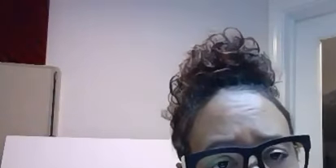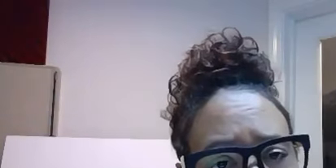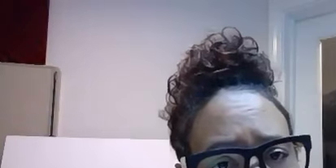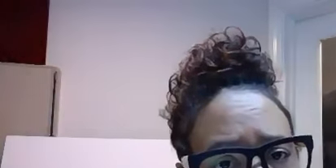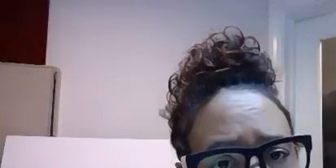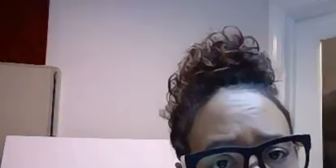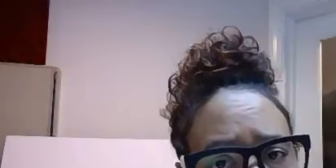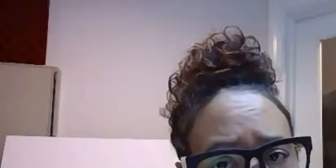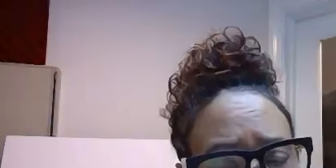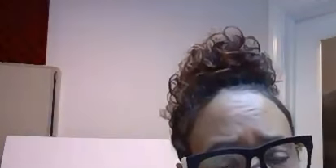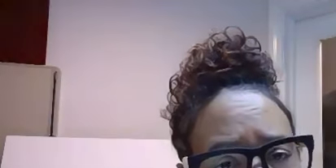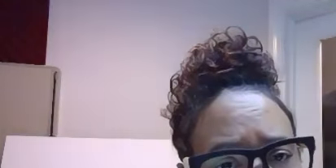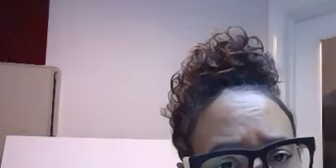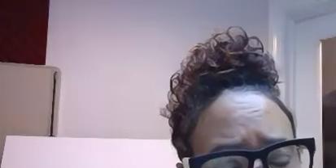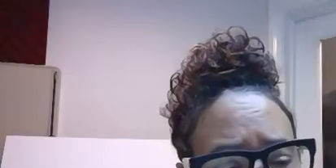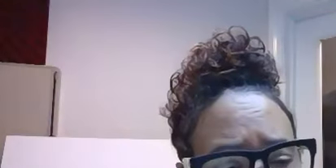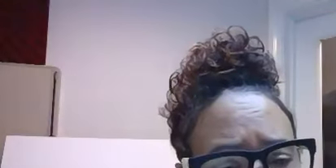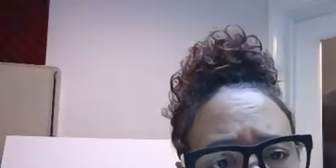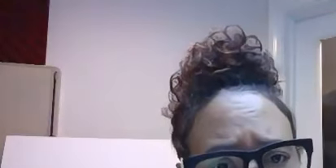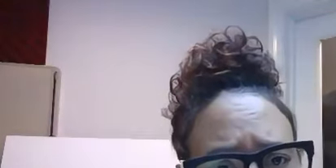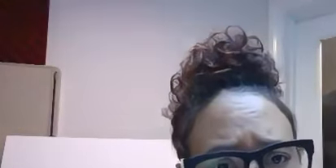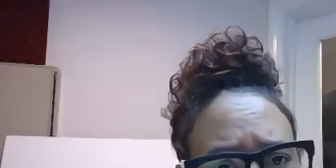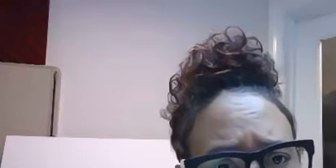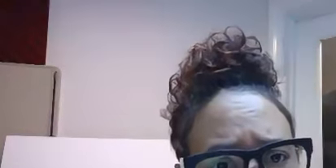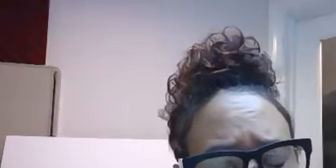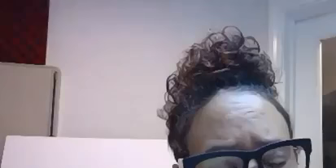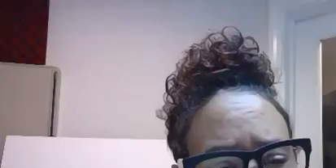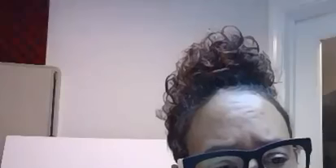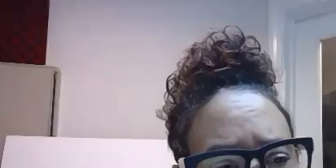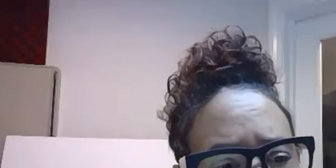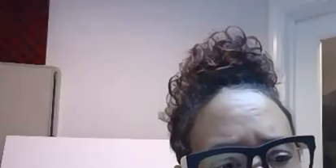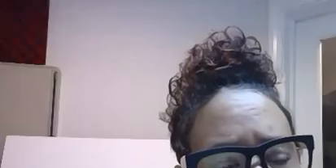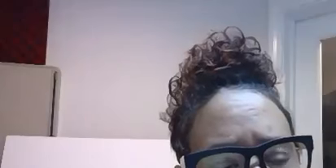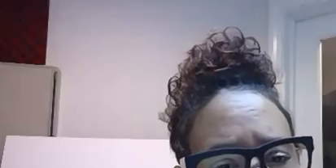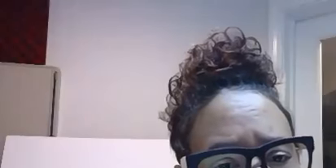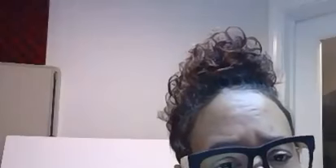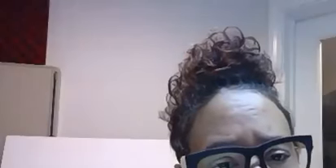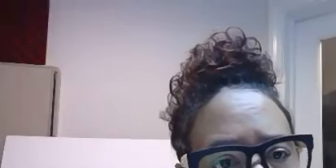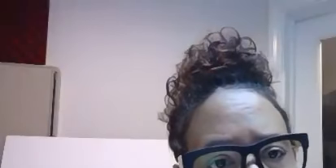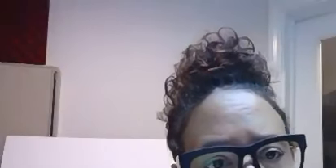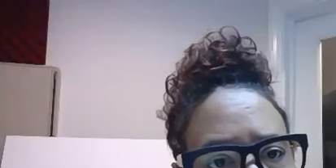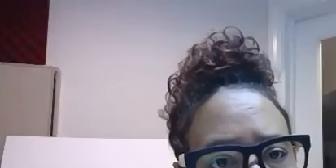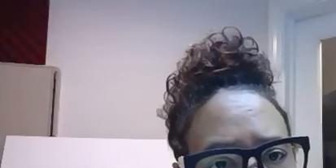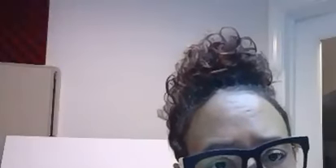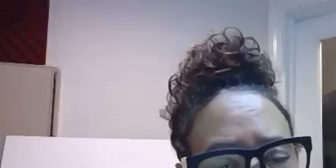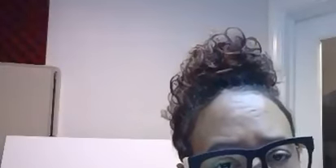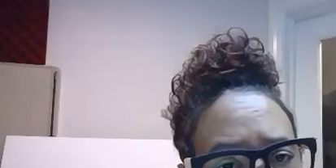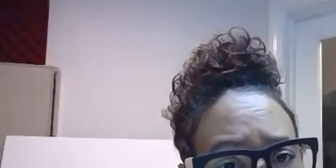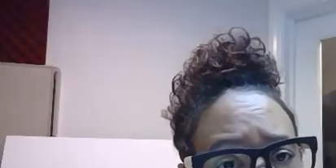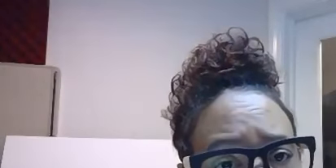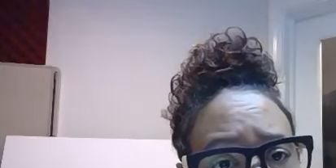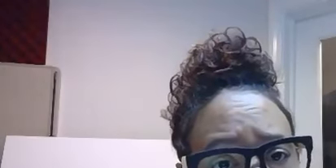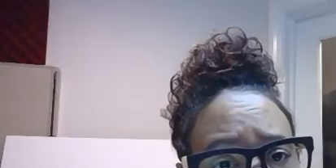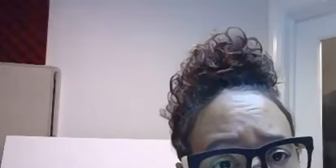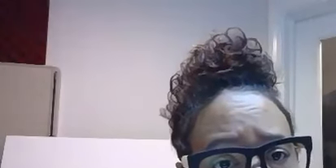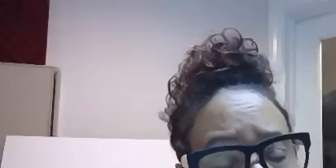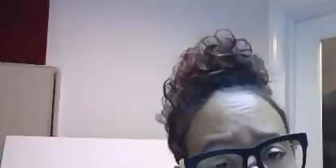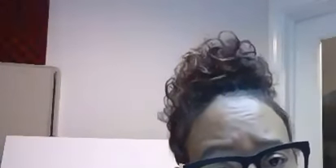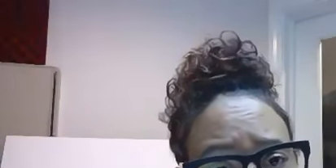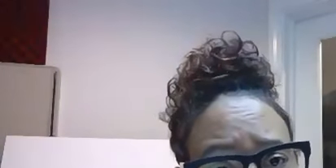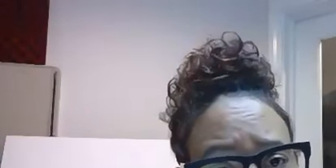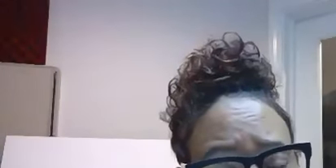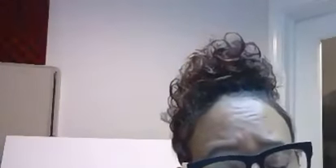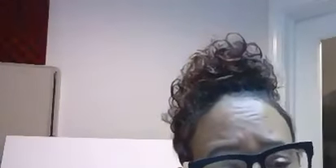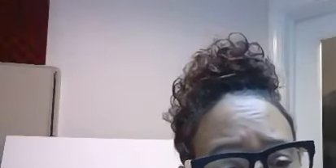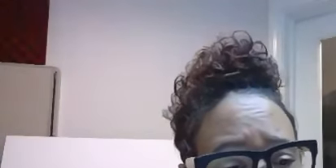agency that can be the solvent to what our community is facing right now we are all linking arm and arm and we want to get you